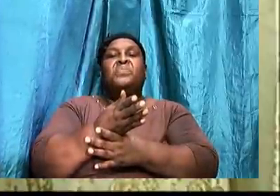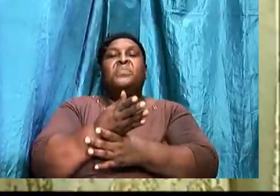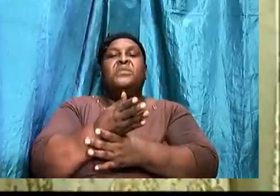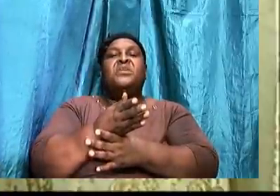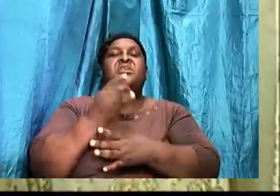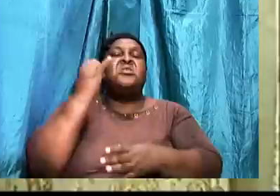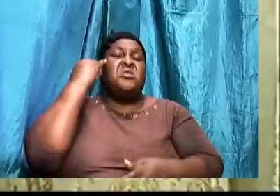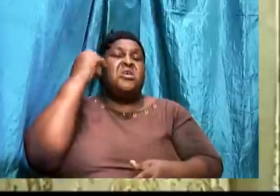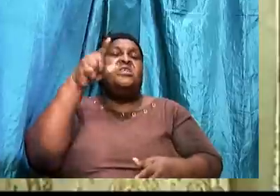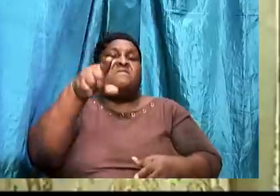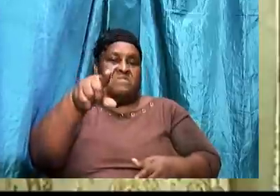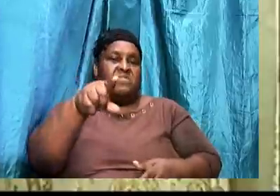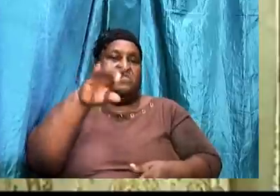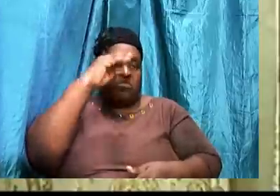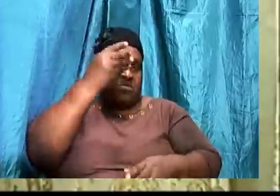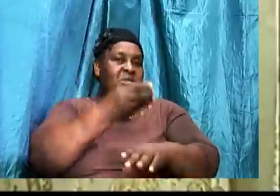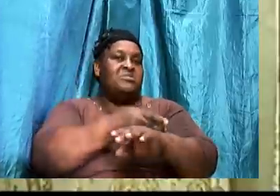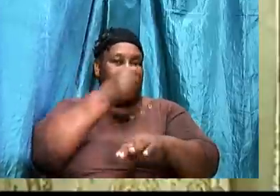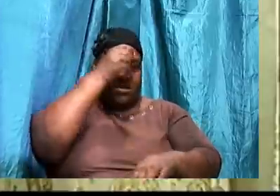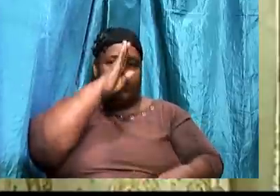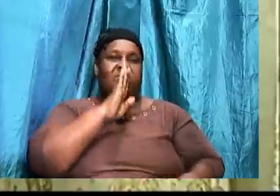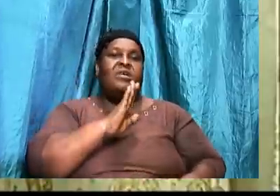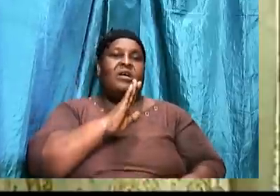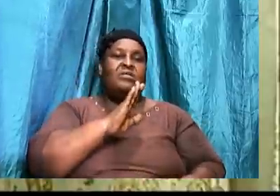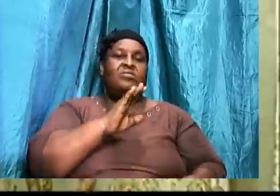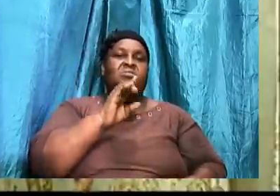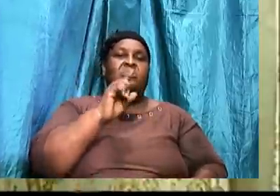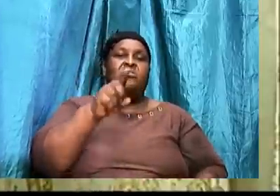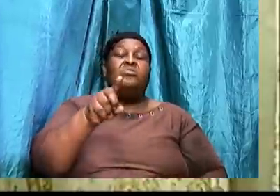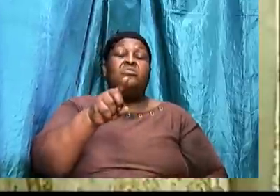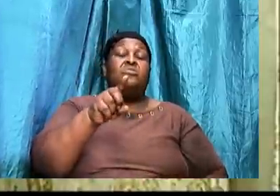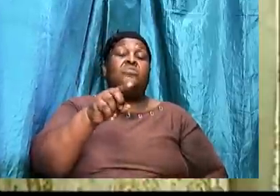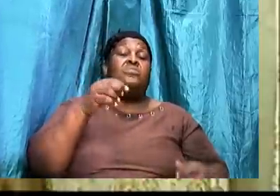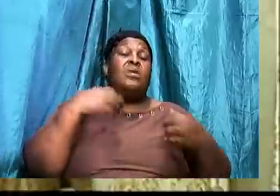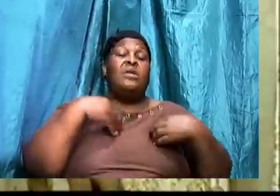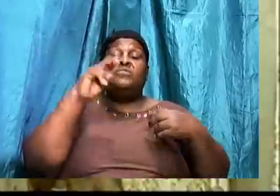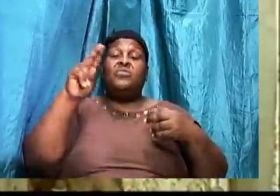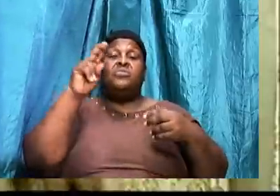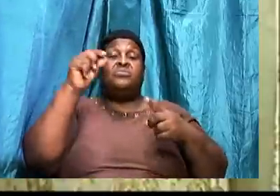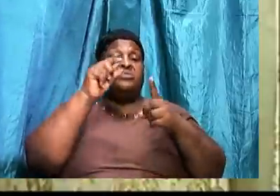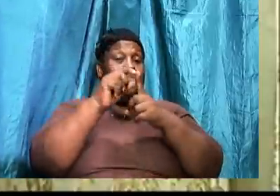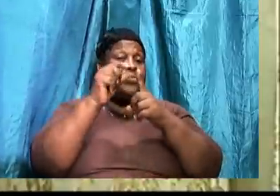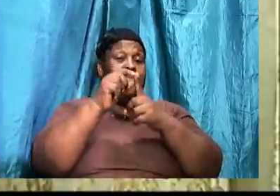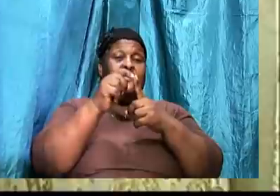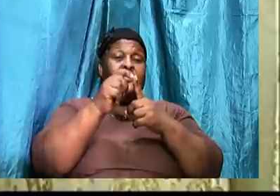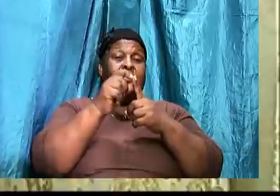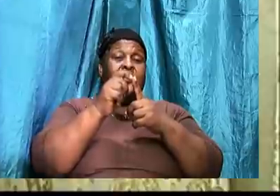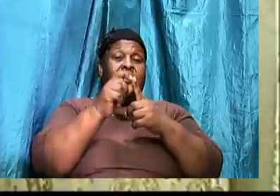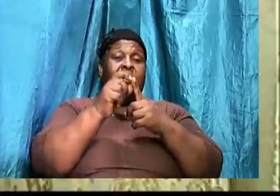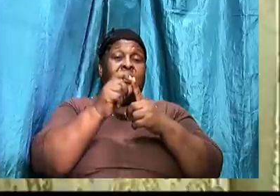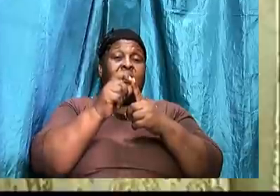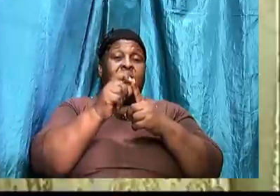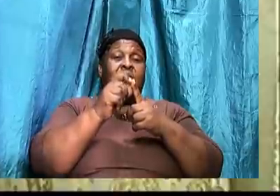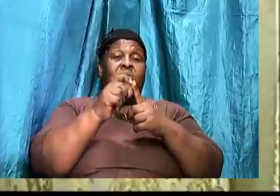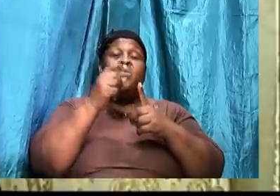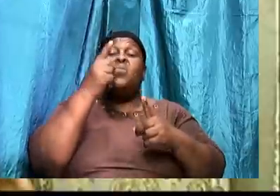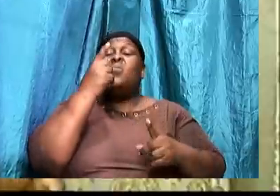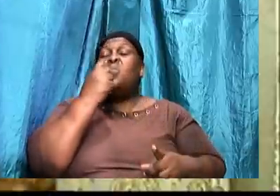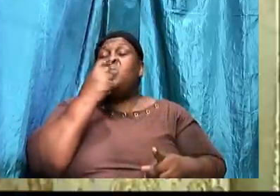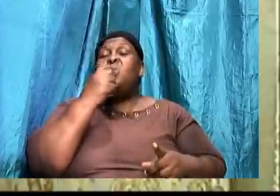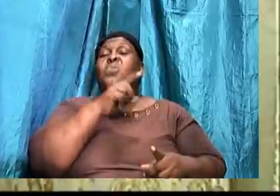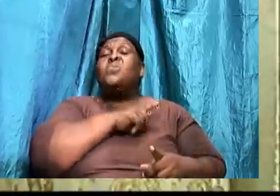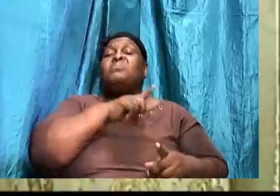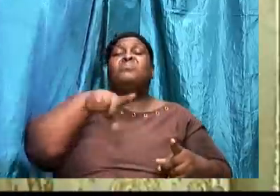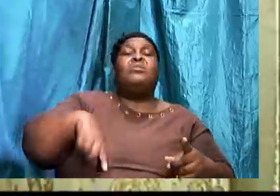If you were a child of God. You have to know. the word. And that's what Jesus did. You are. Who the Lord loves. He